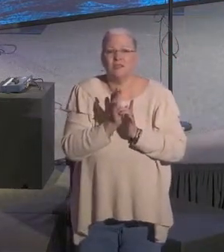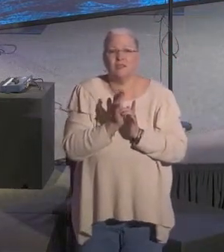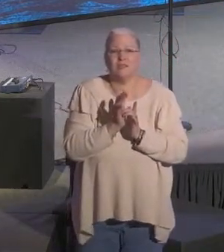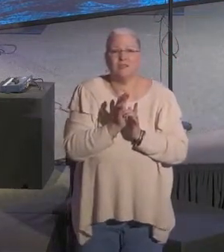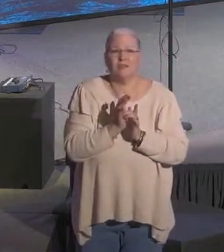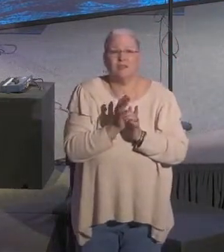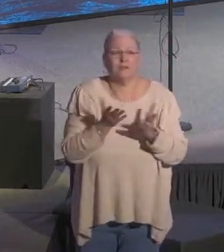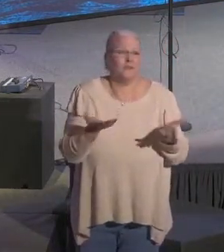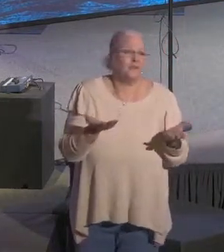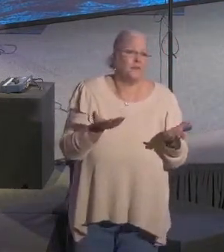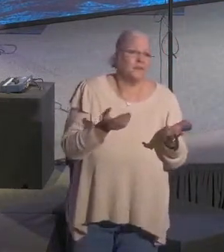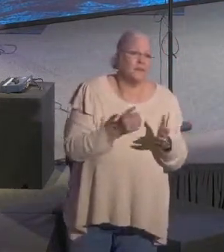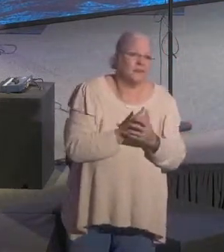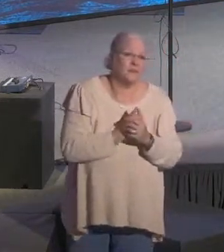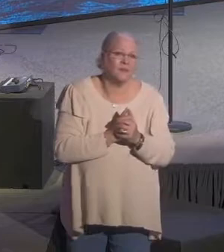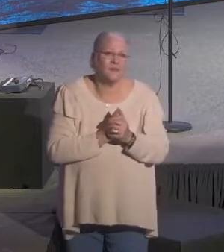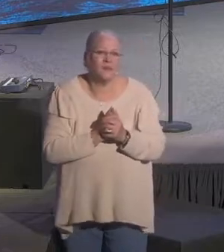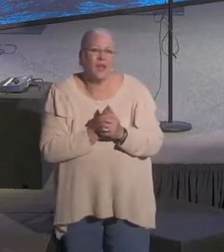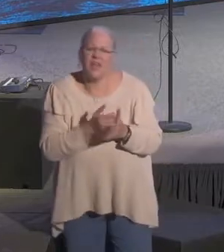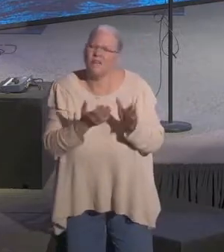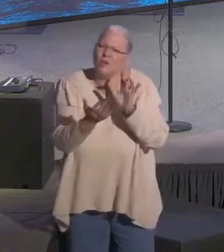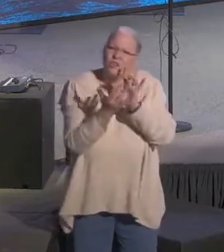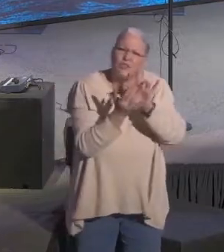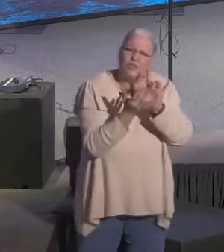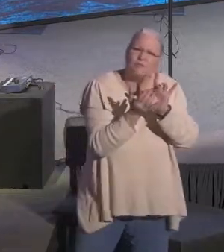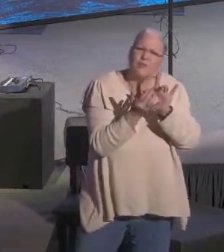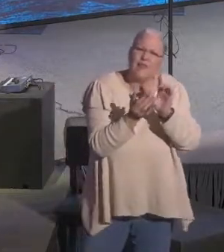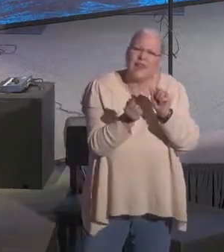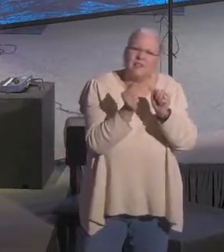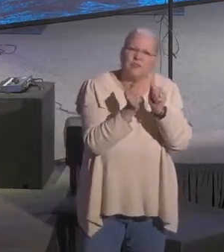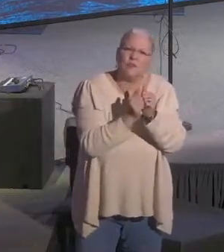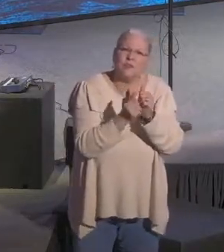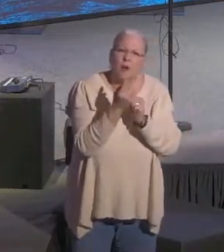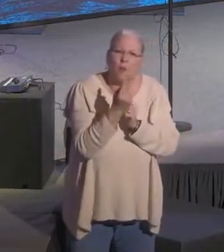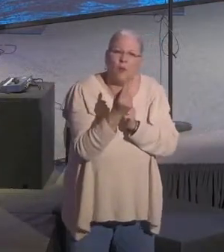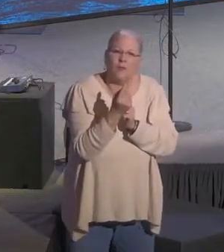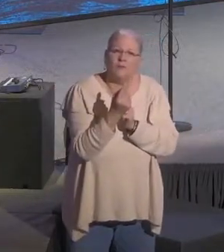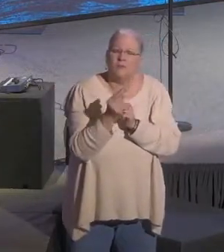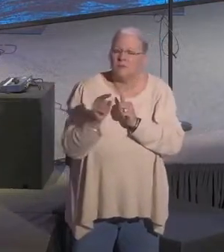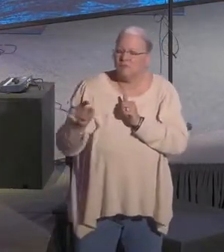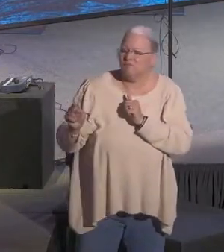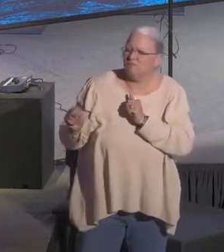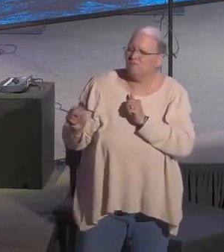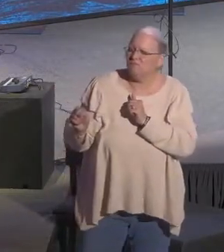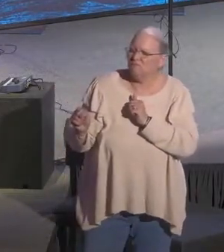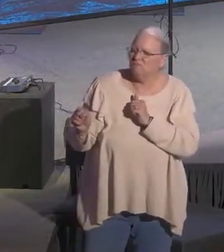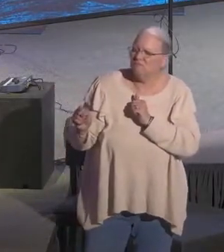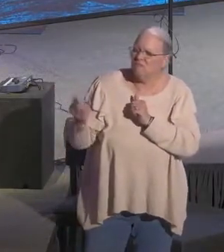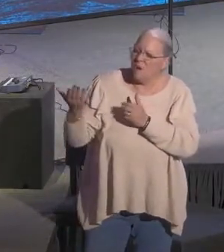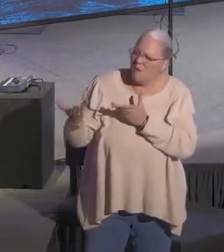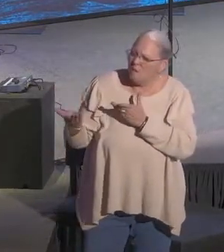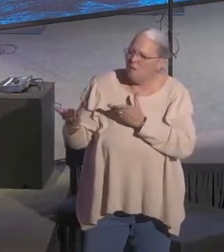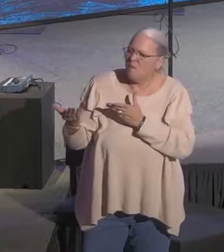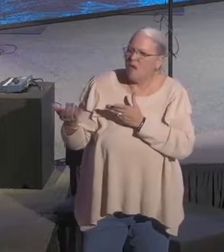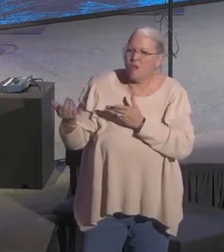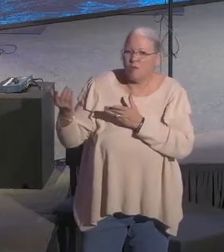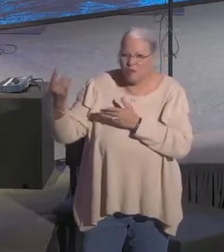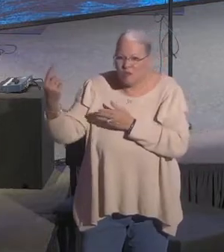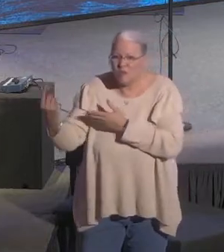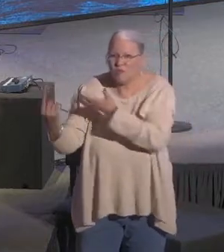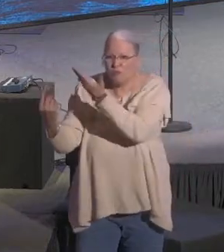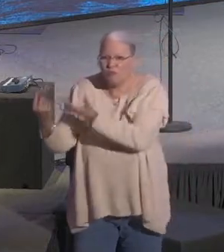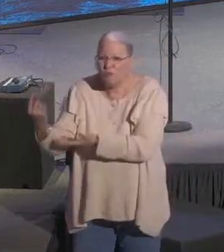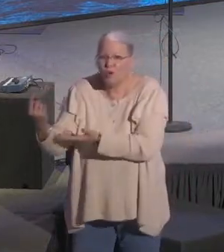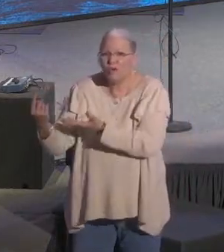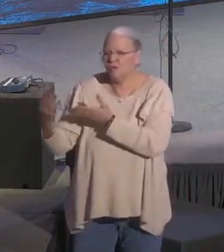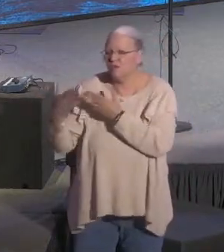else, even if you're not talking about Jesus, if you're just connecting with someone else, they may be a great person. They may be better than I am in some ways,